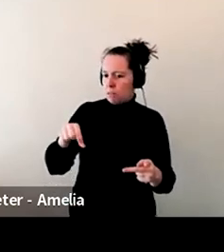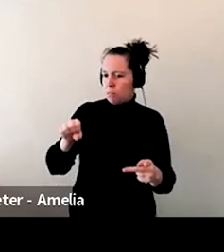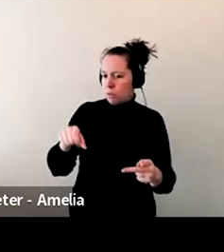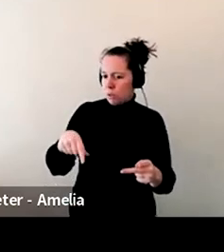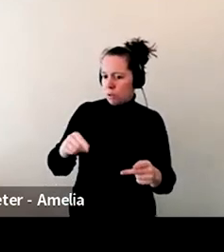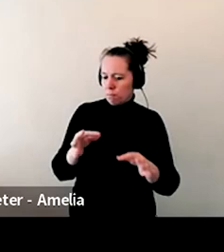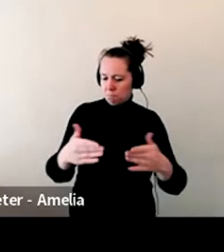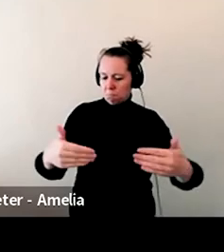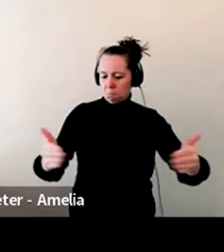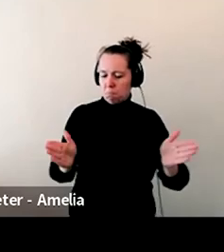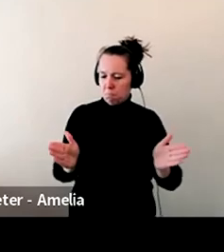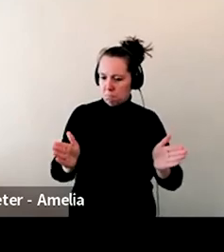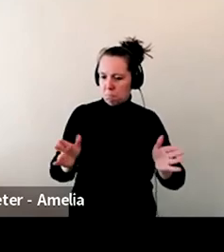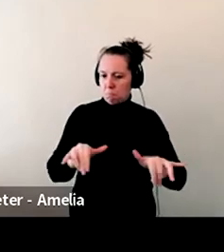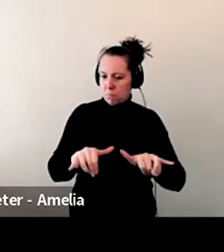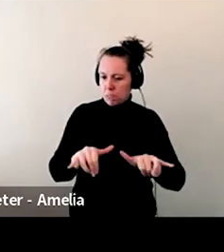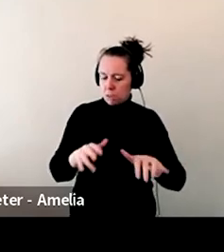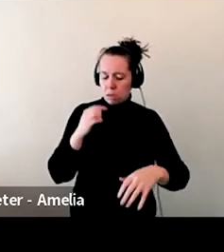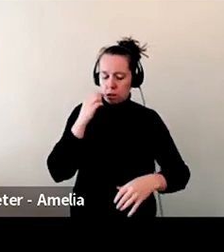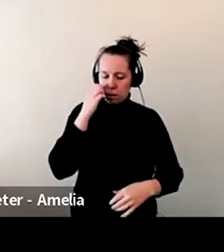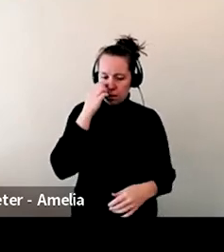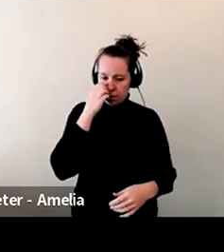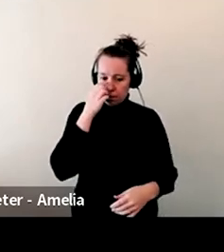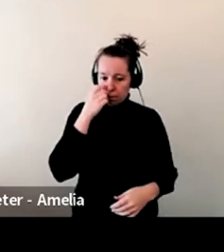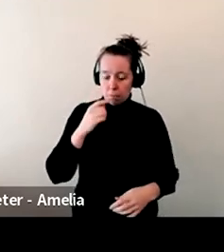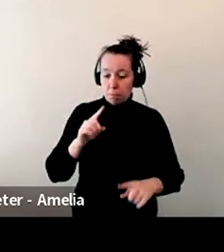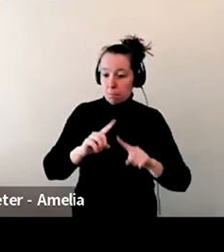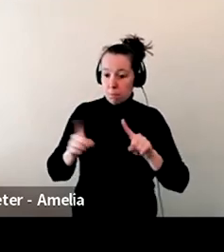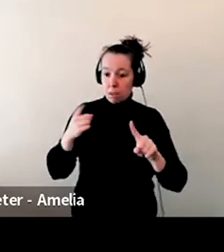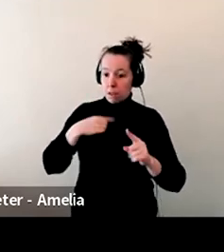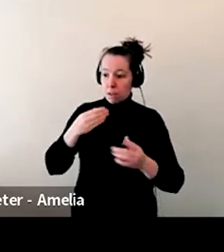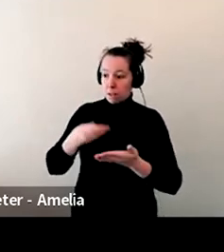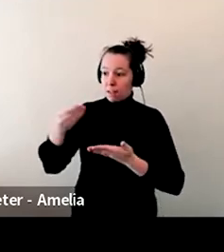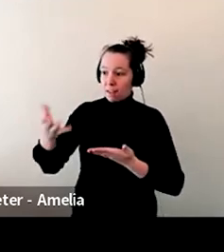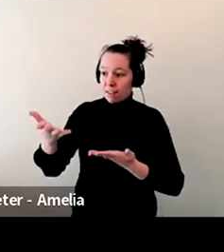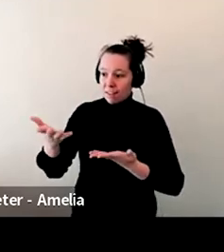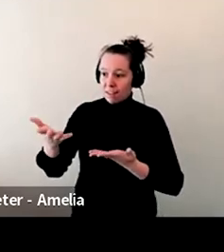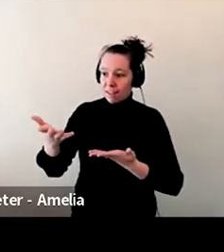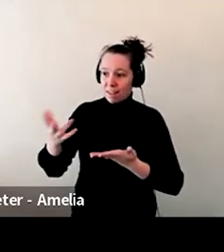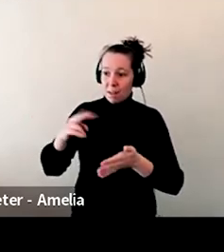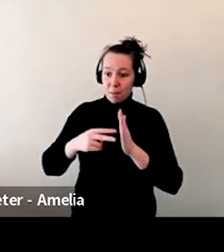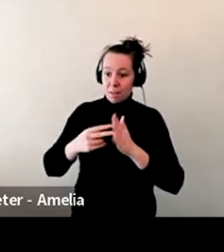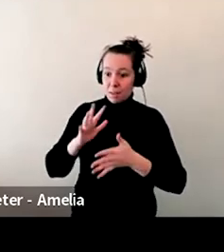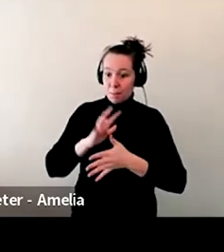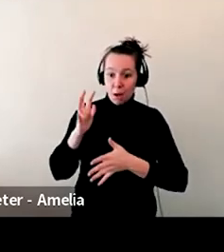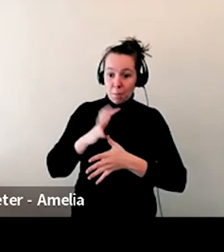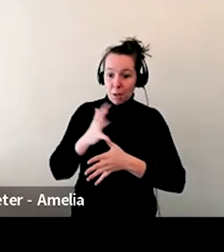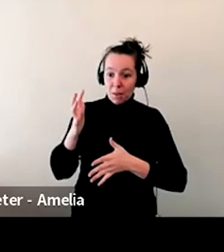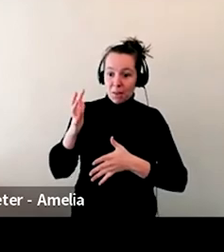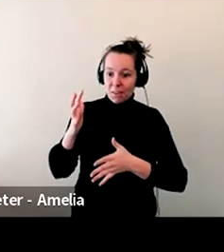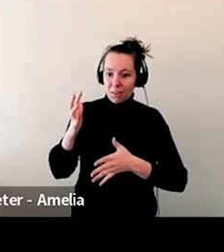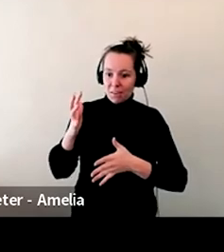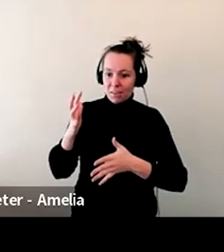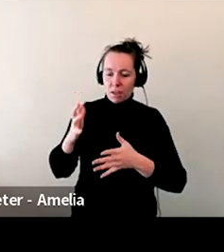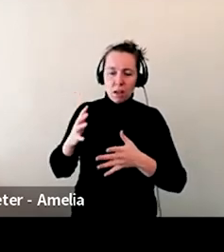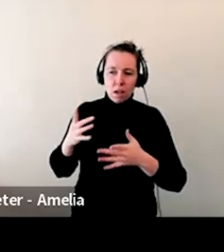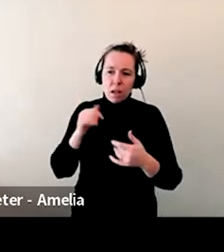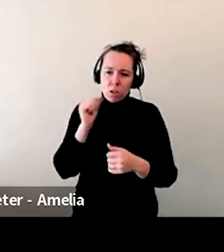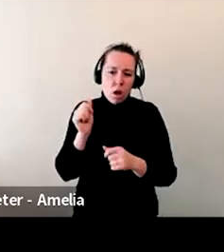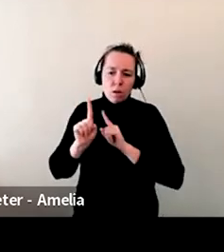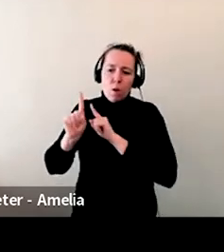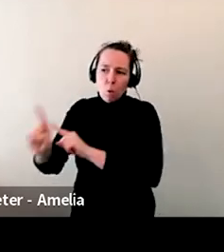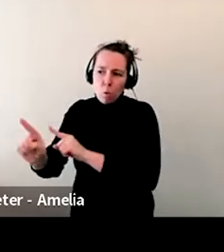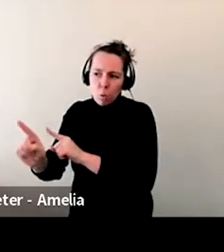popularity of books, you know, and you know, you sell it and then, oh, I don't have it. And yeah, you got to get it in and you can, and it's not that long, generally speaking.